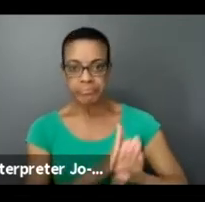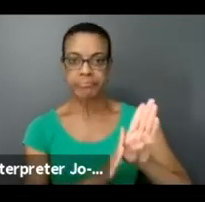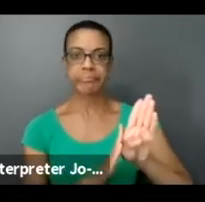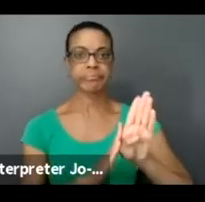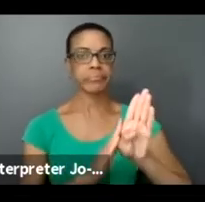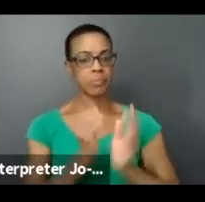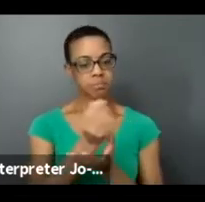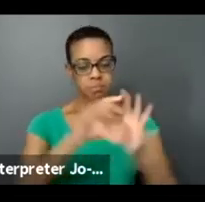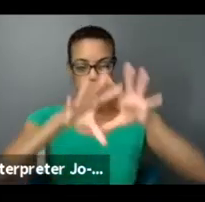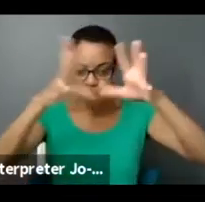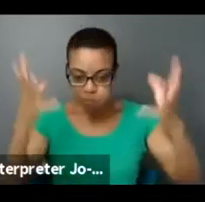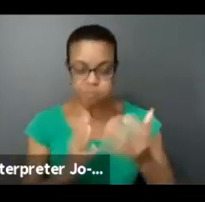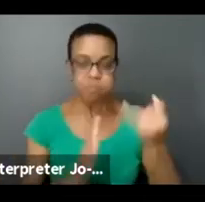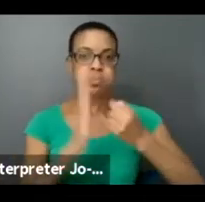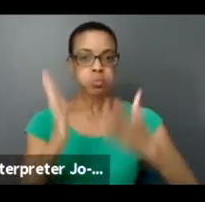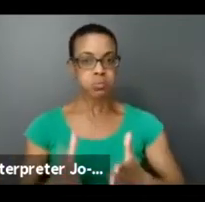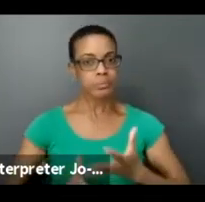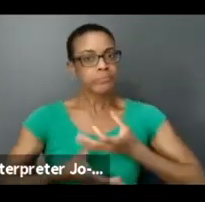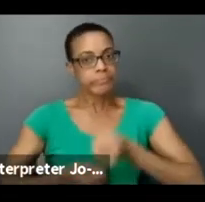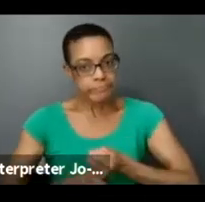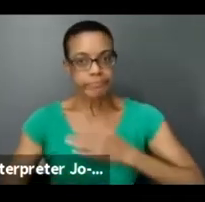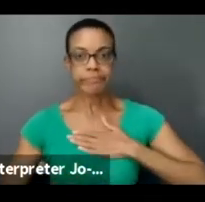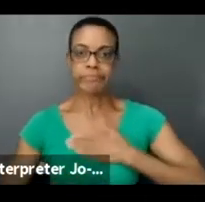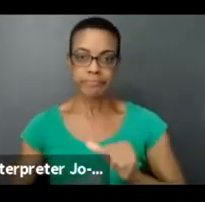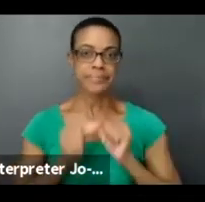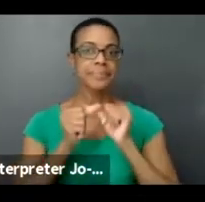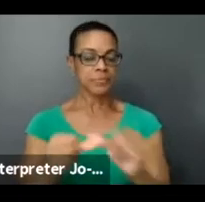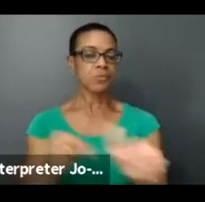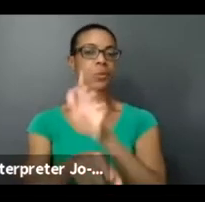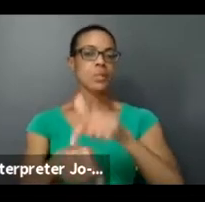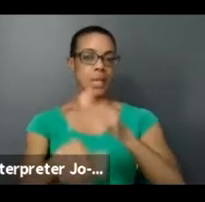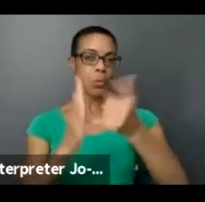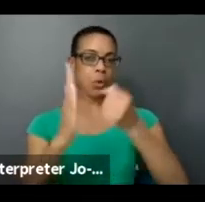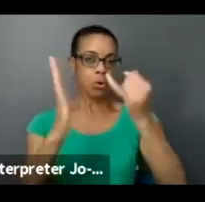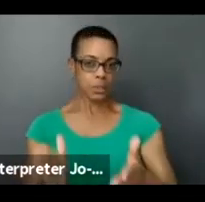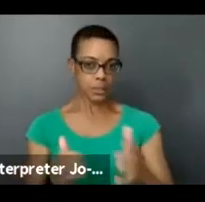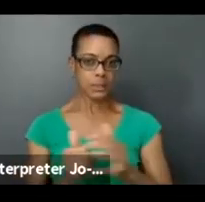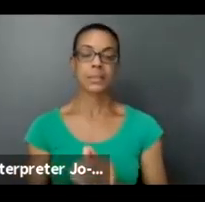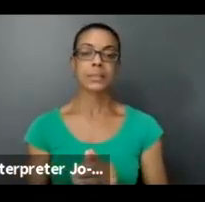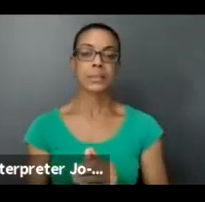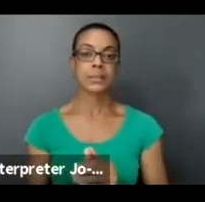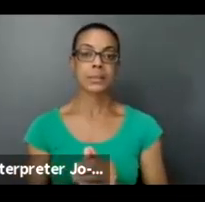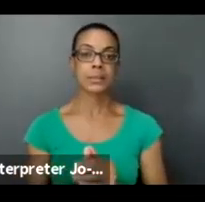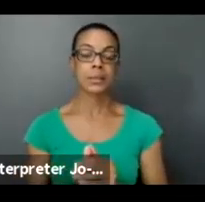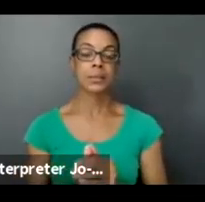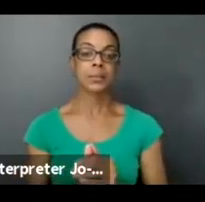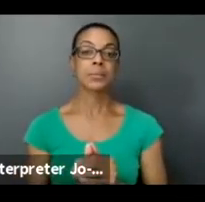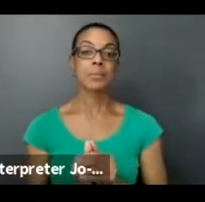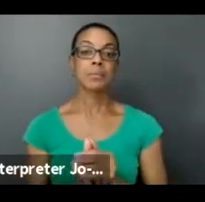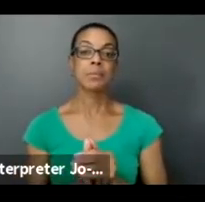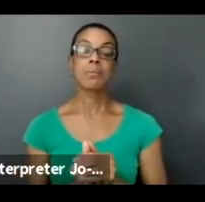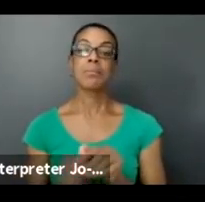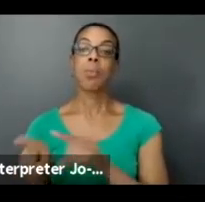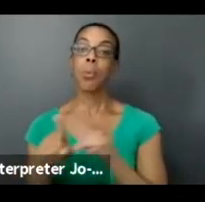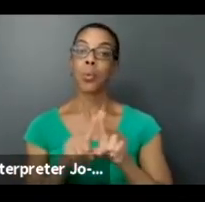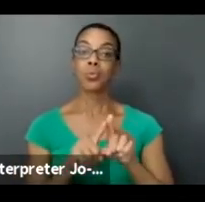of an artist who is confident, is willing to continue full-time as an artist. And in mentioning the co-creation space, which we had